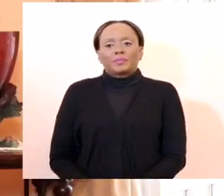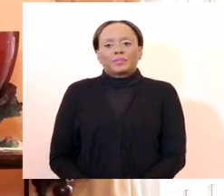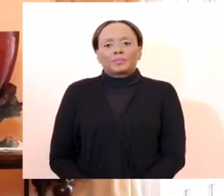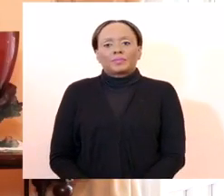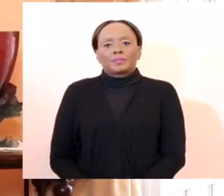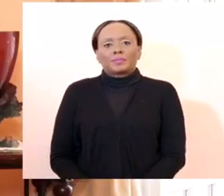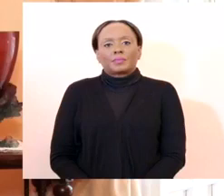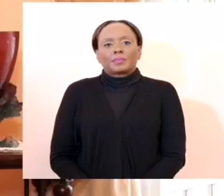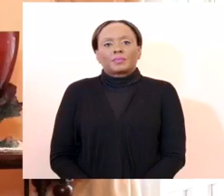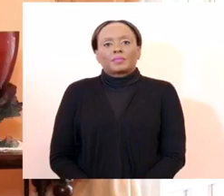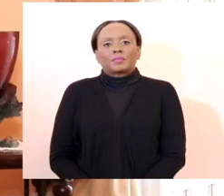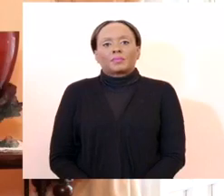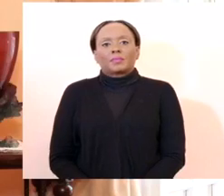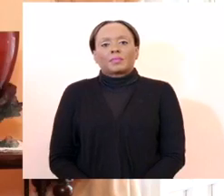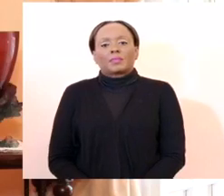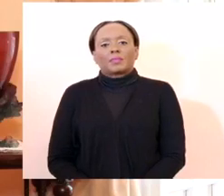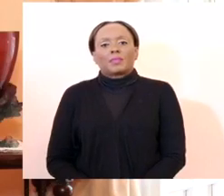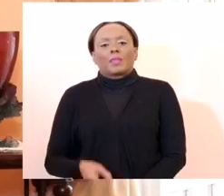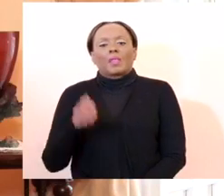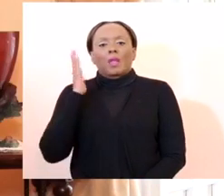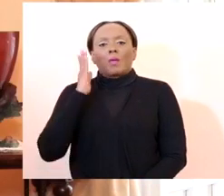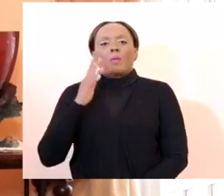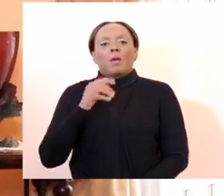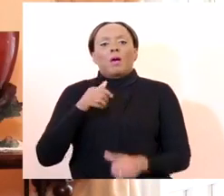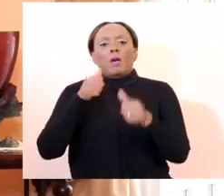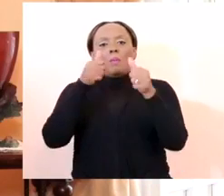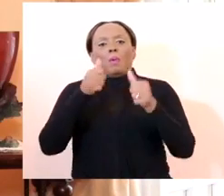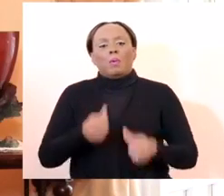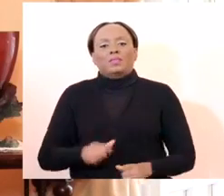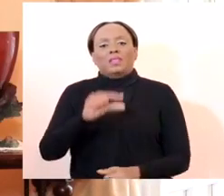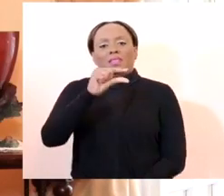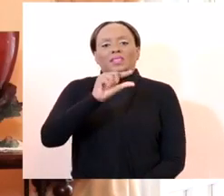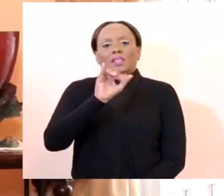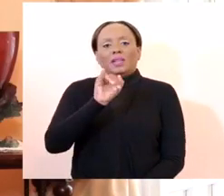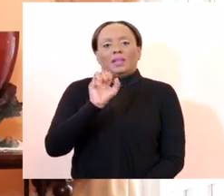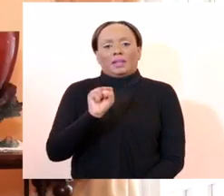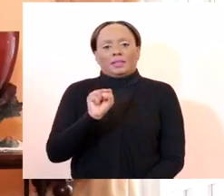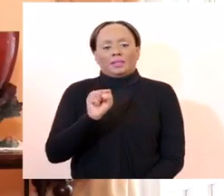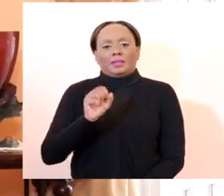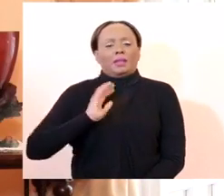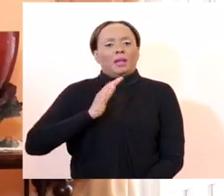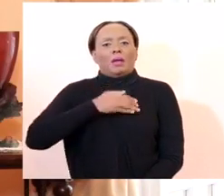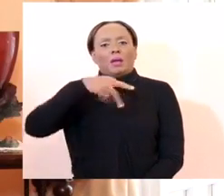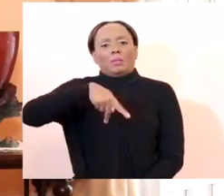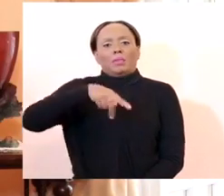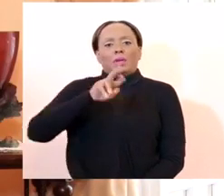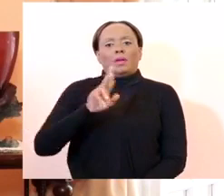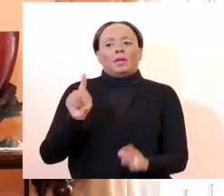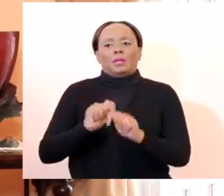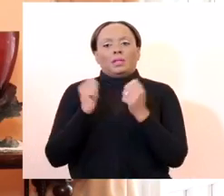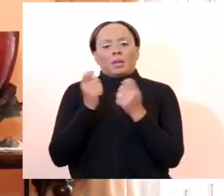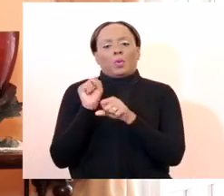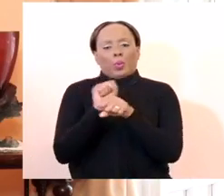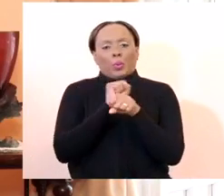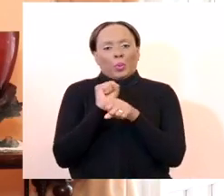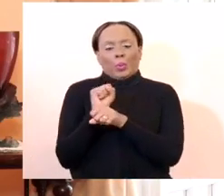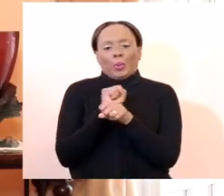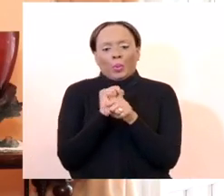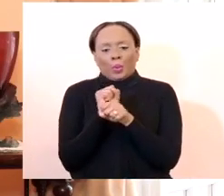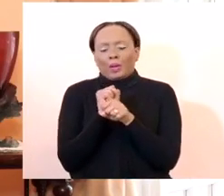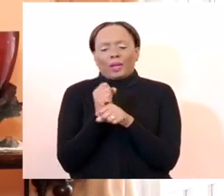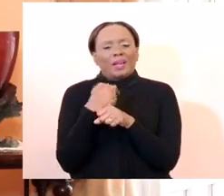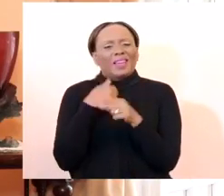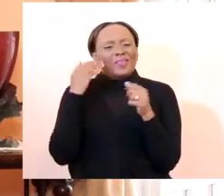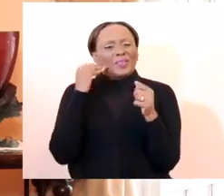will be published in GIS and our PR team is busy working on the messaging and therefore I don't expect you to